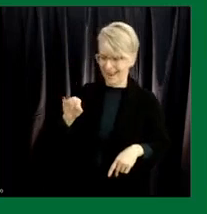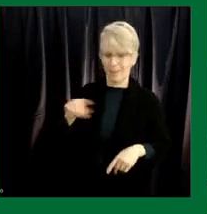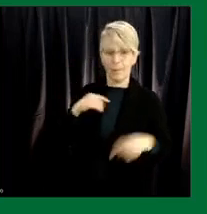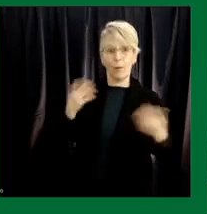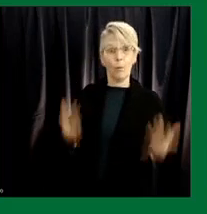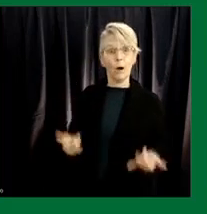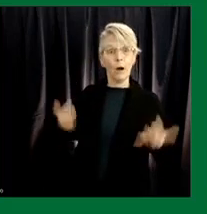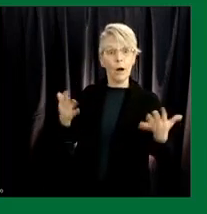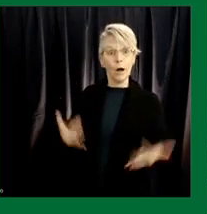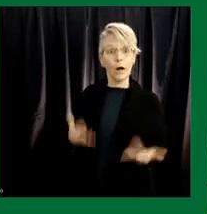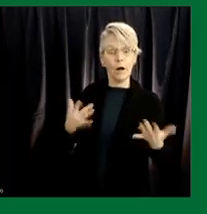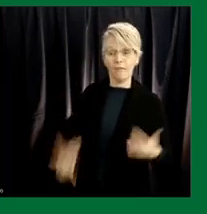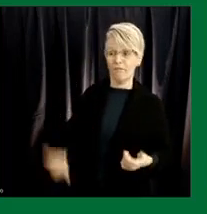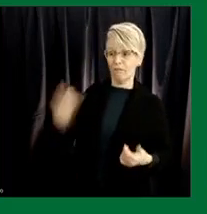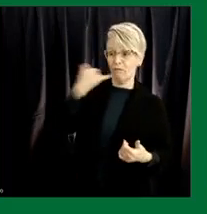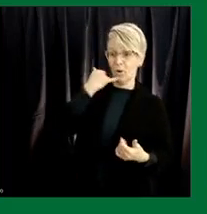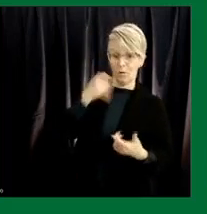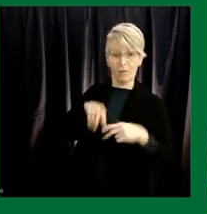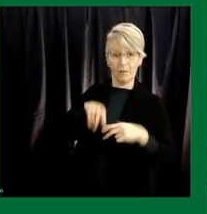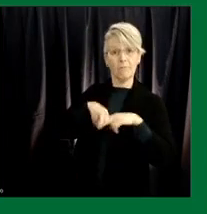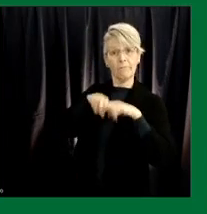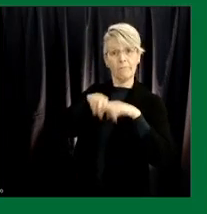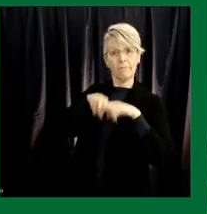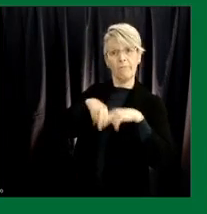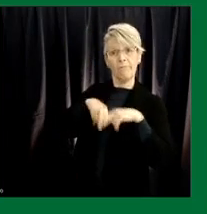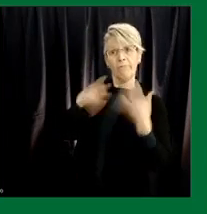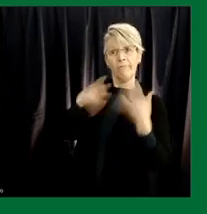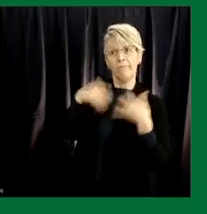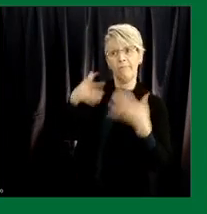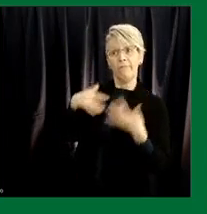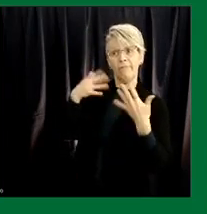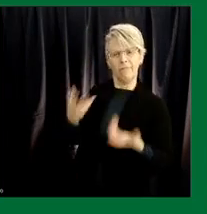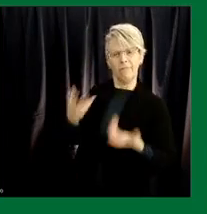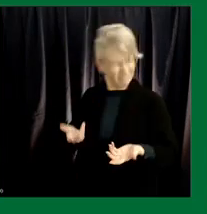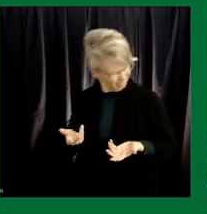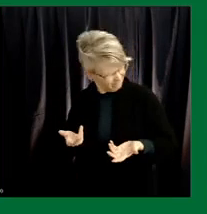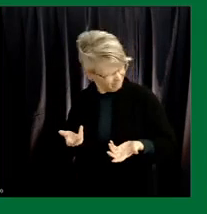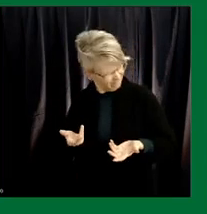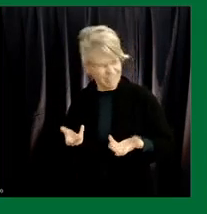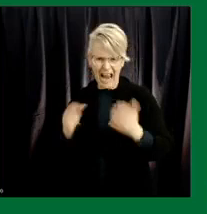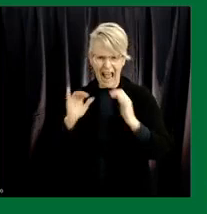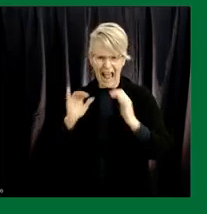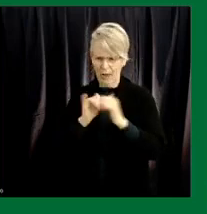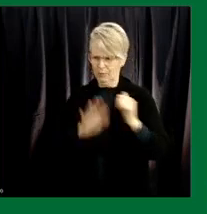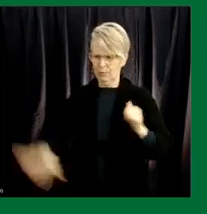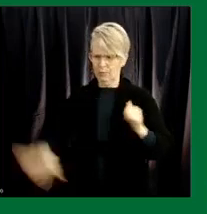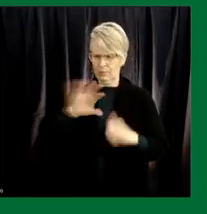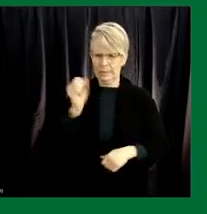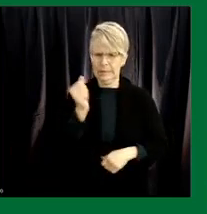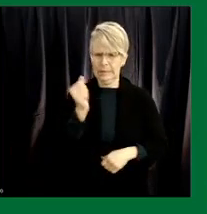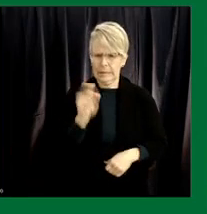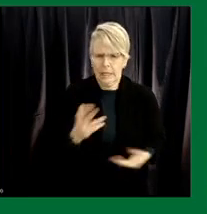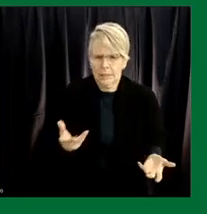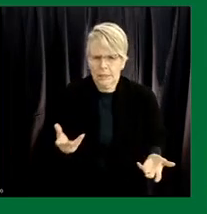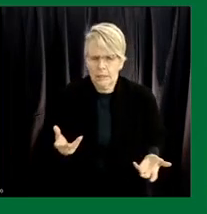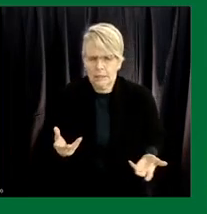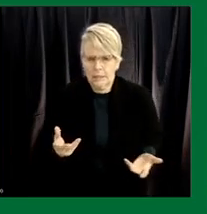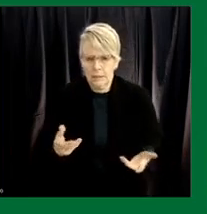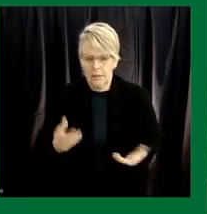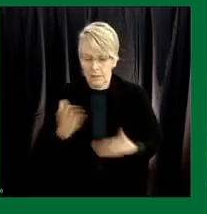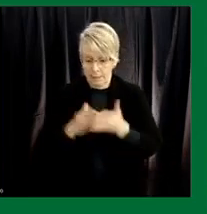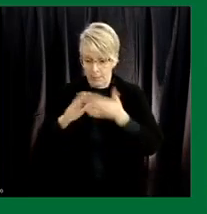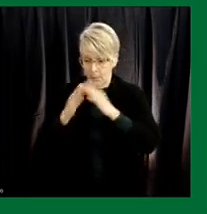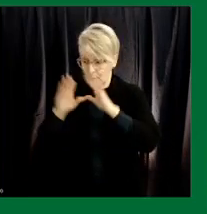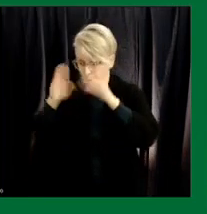phone call is that is that how that's supposed to work and how is that prioritized throughout the province you target certain uh communities first